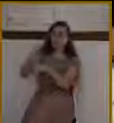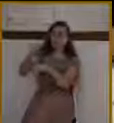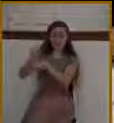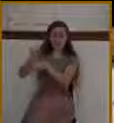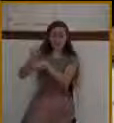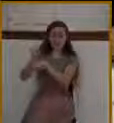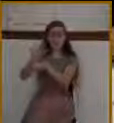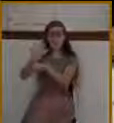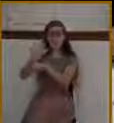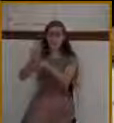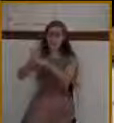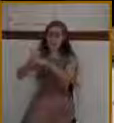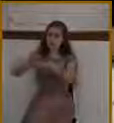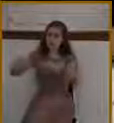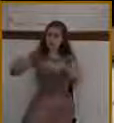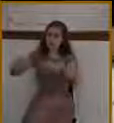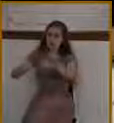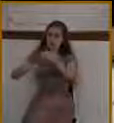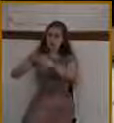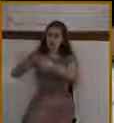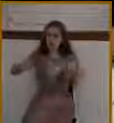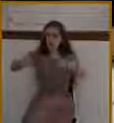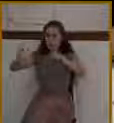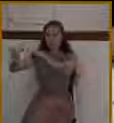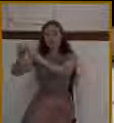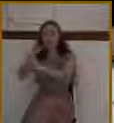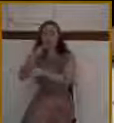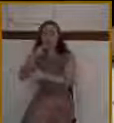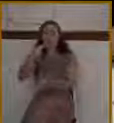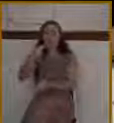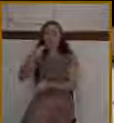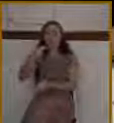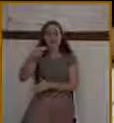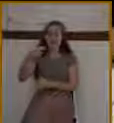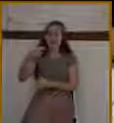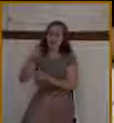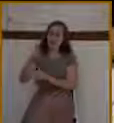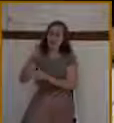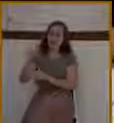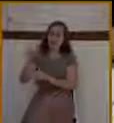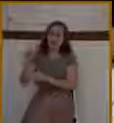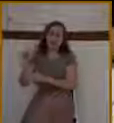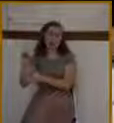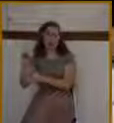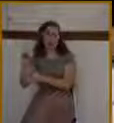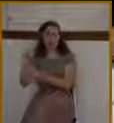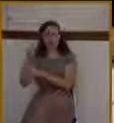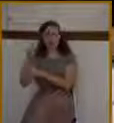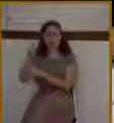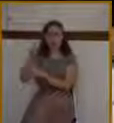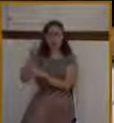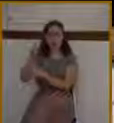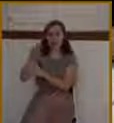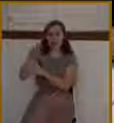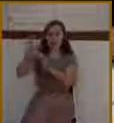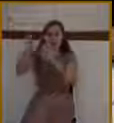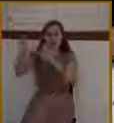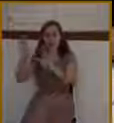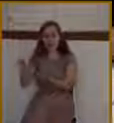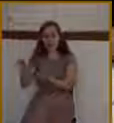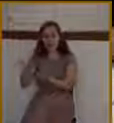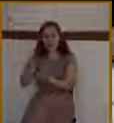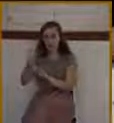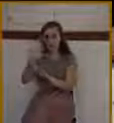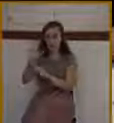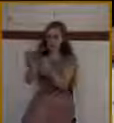renovated by Herod the Great. And so you have Herod's temple. But you know when this prophecy was fulfilled? That